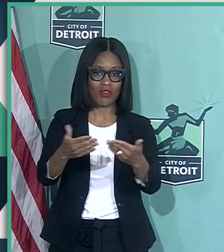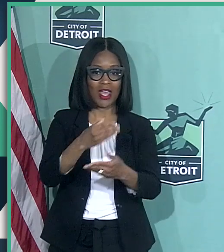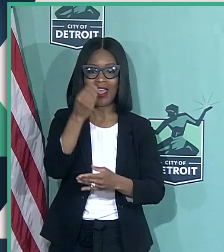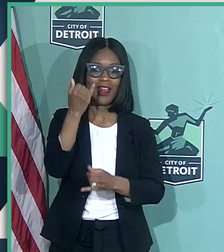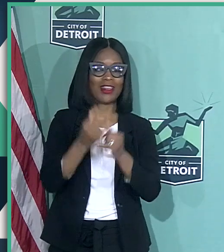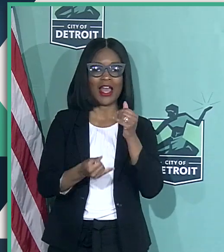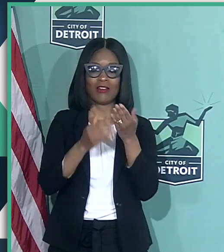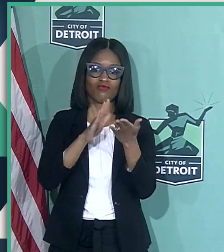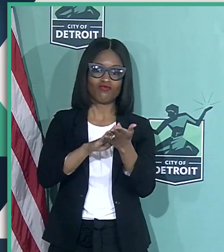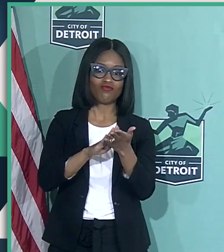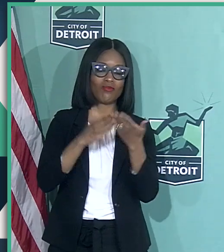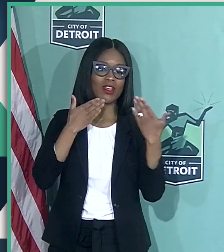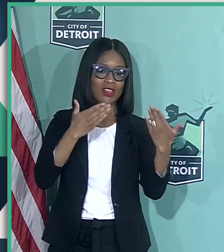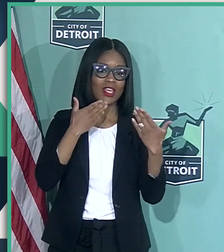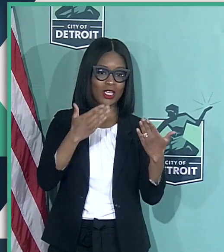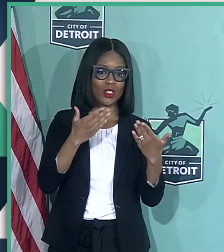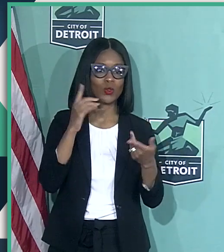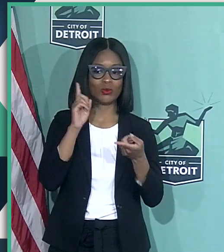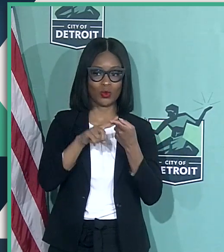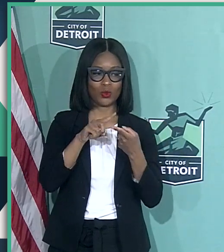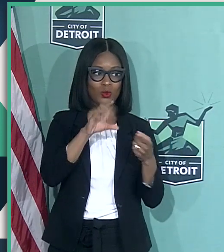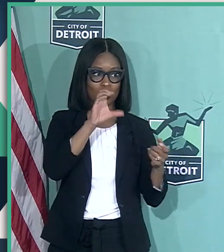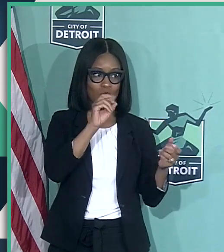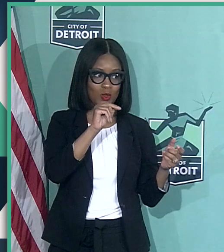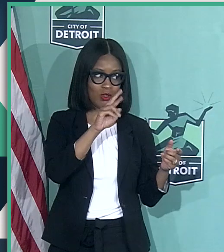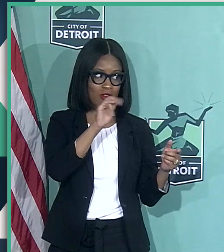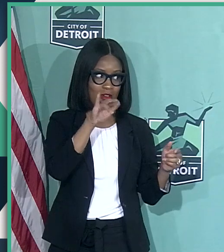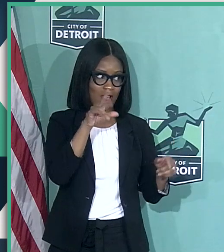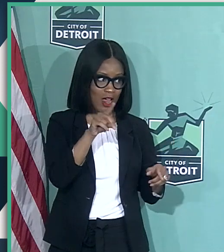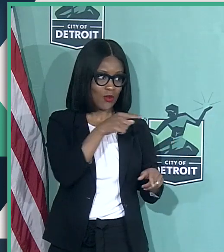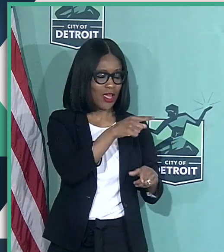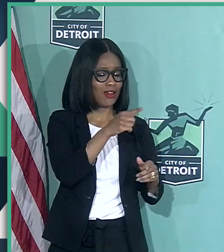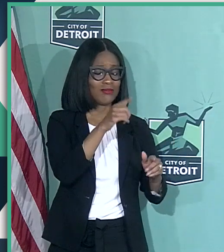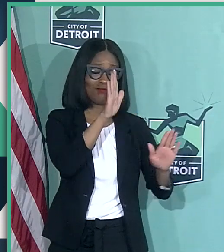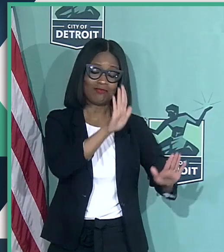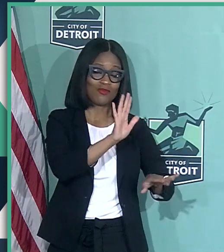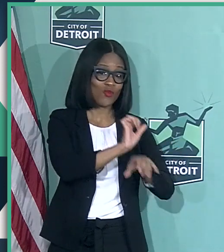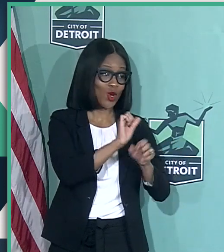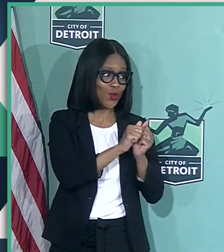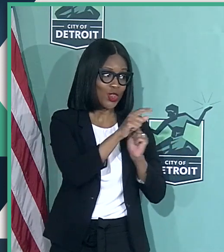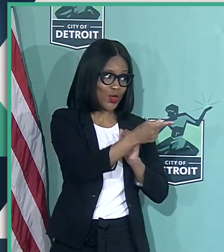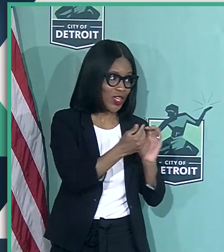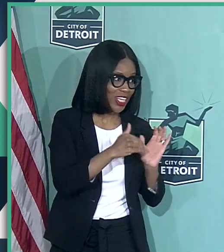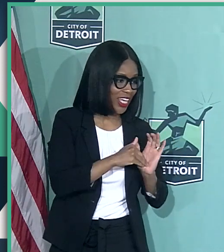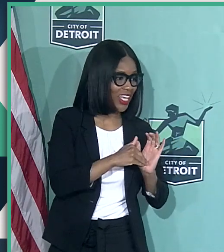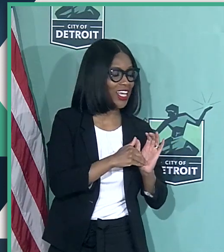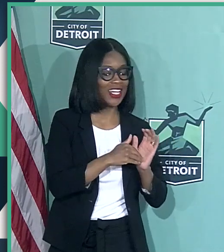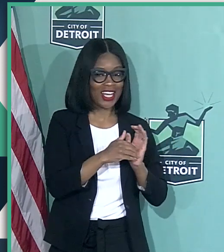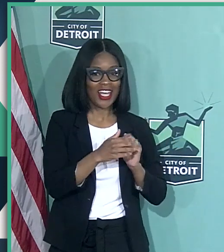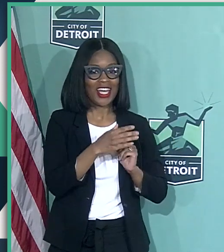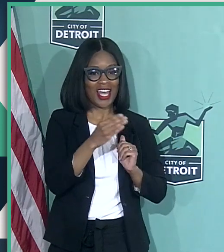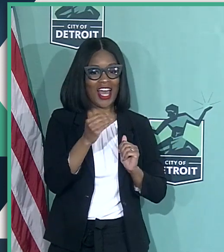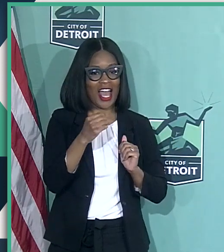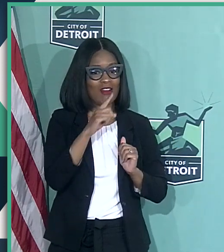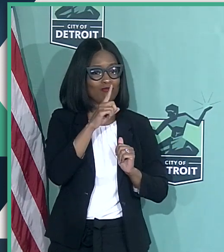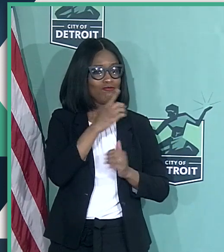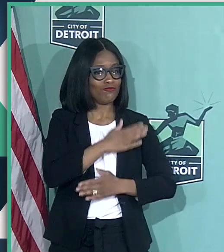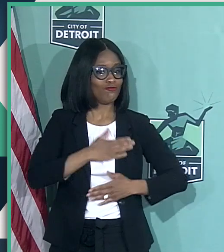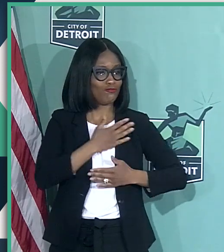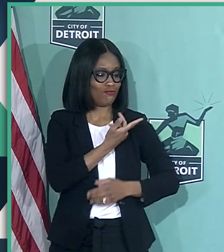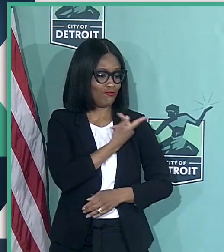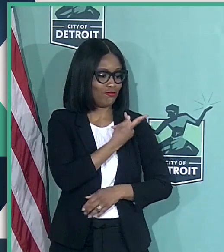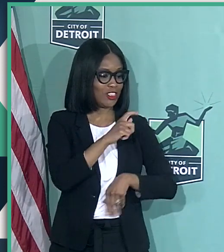certainly to Conrad. It's great to work with you again. Thank you, Chief. Certainly, I enjoyed our time together